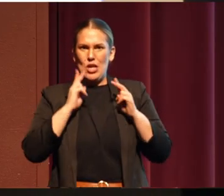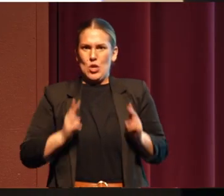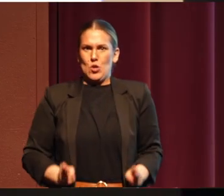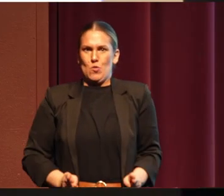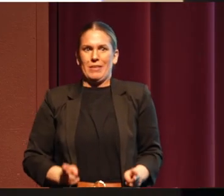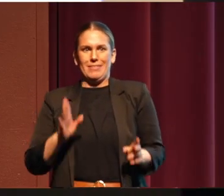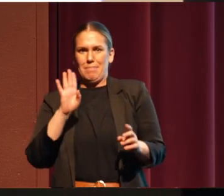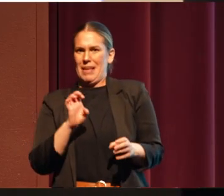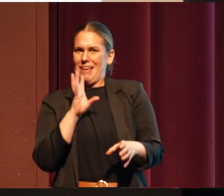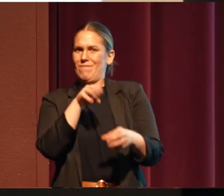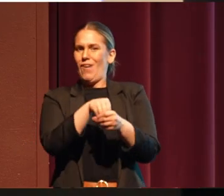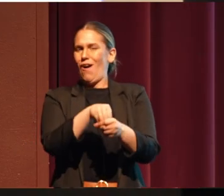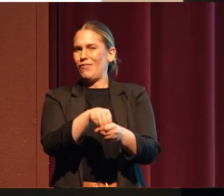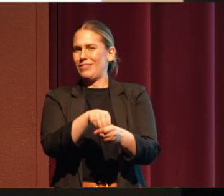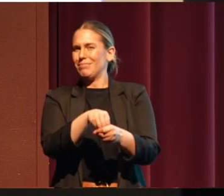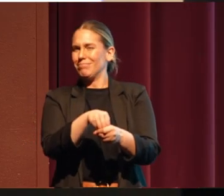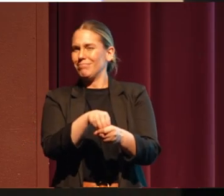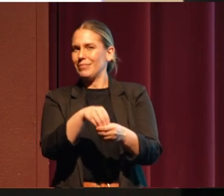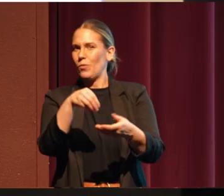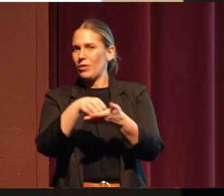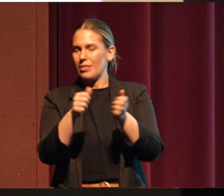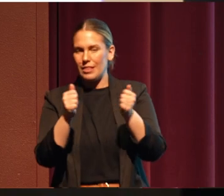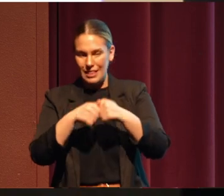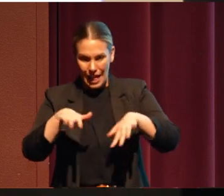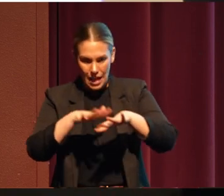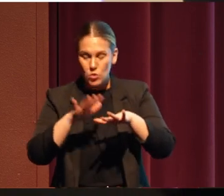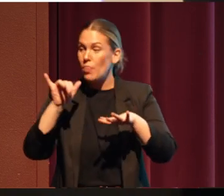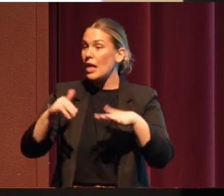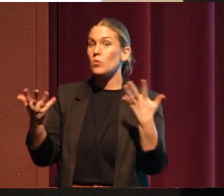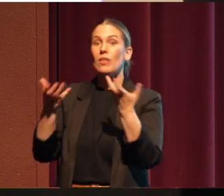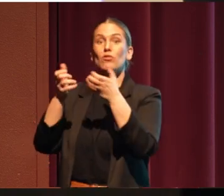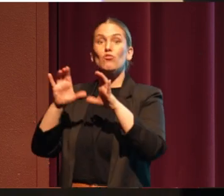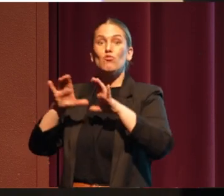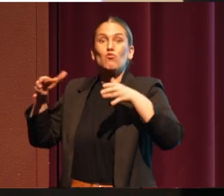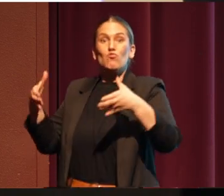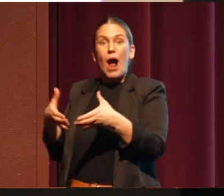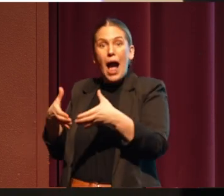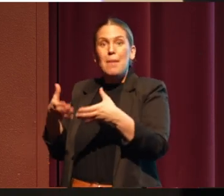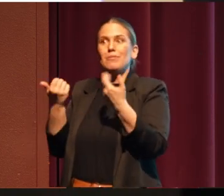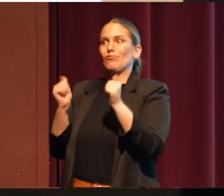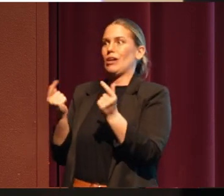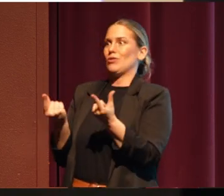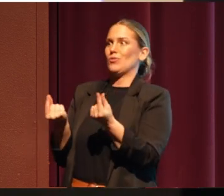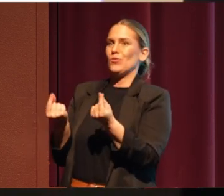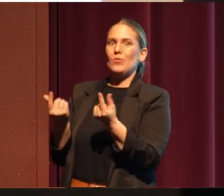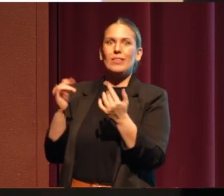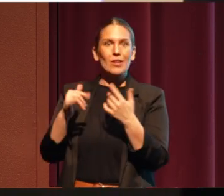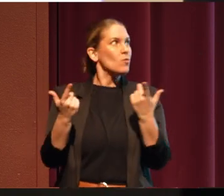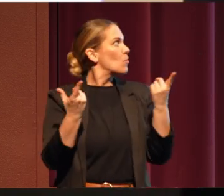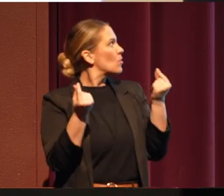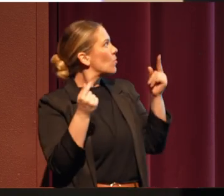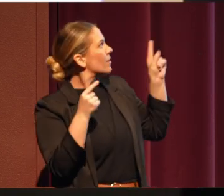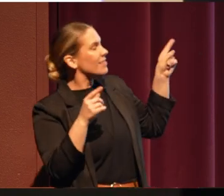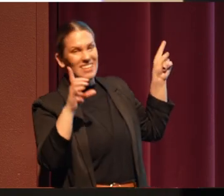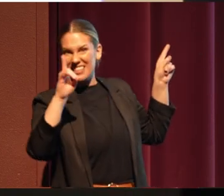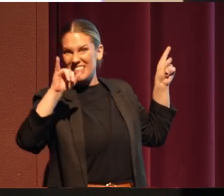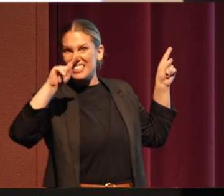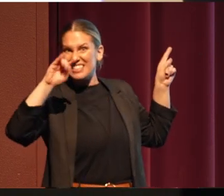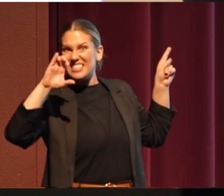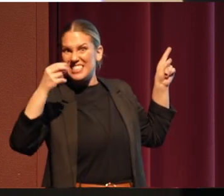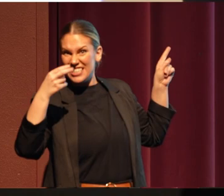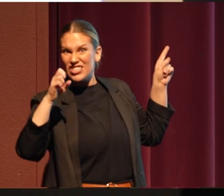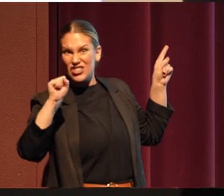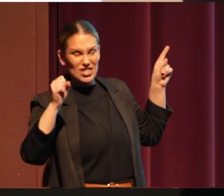And so, again, that's exactly what the tribes are doing. We are literally in the ditches. This is my cousin Brad right here in the middle.